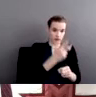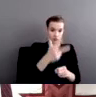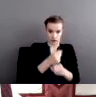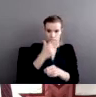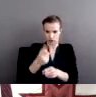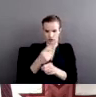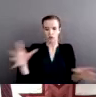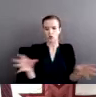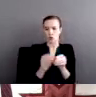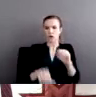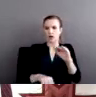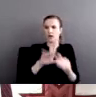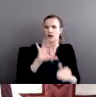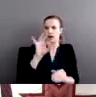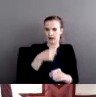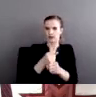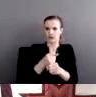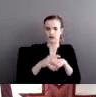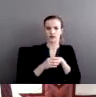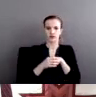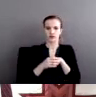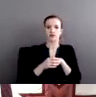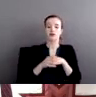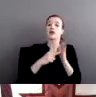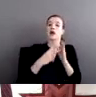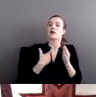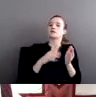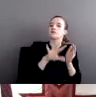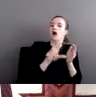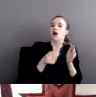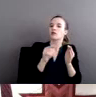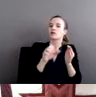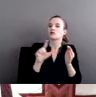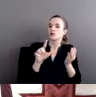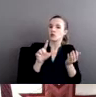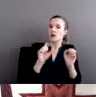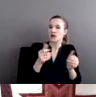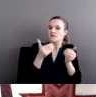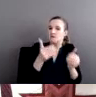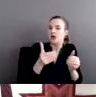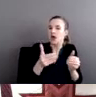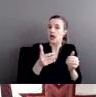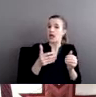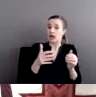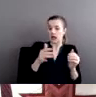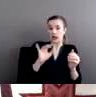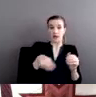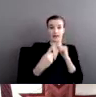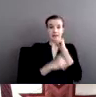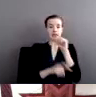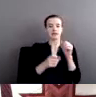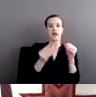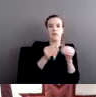another tool in their toolbox, a little bit lengthier sentence, still limited, but more than a